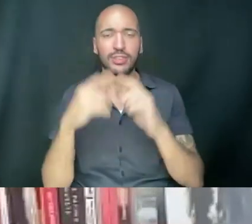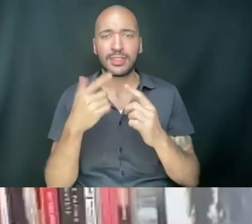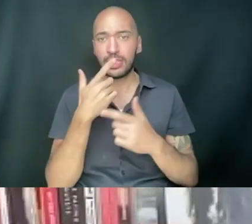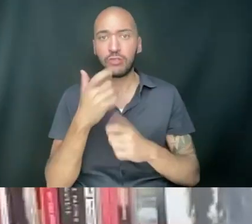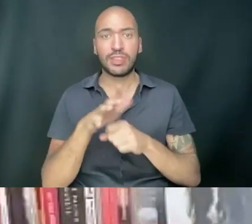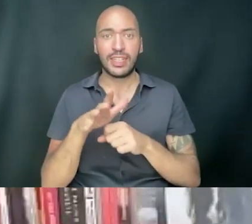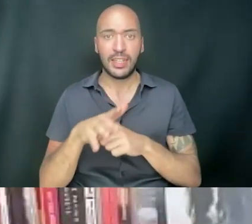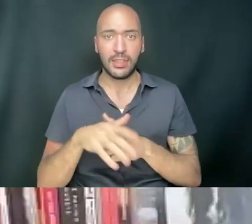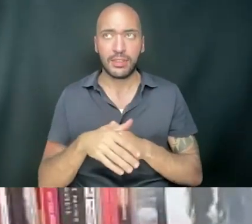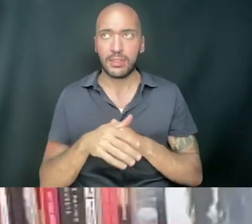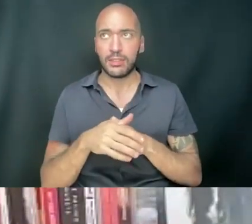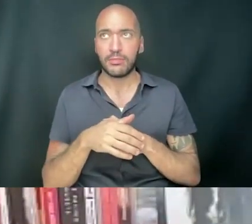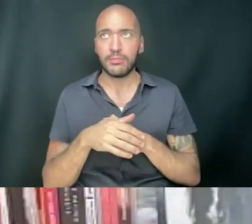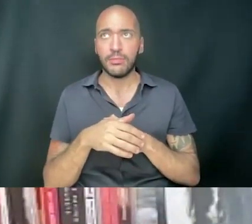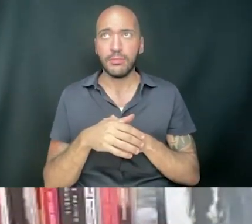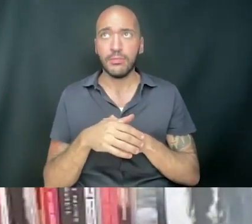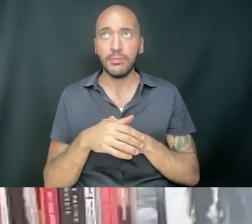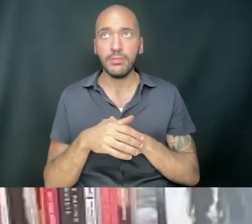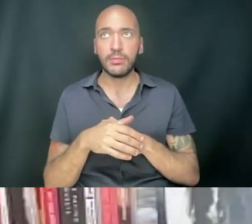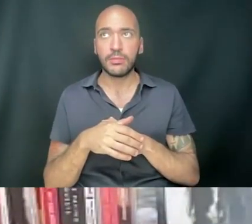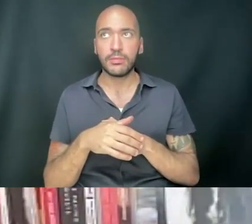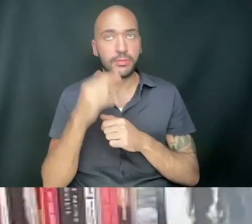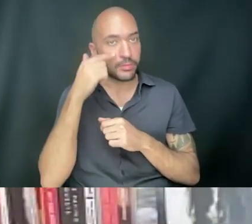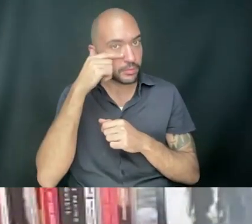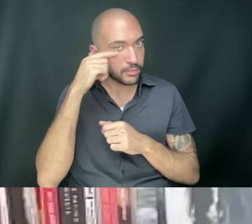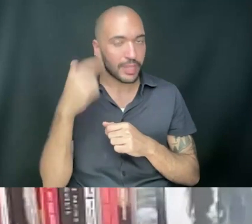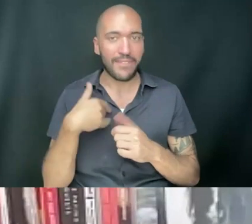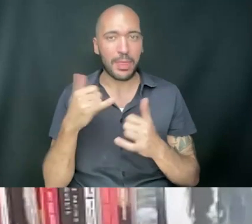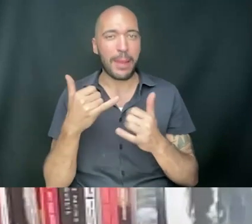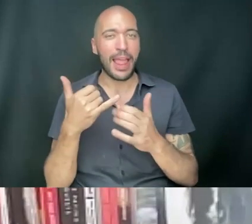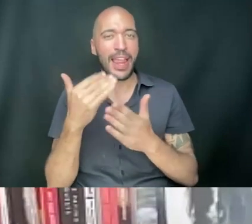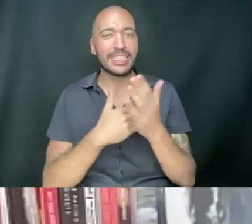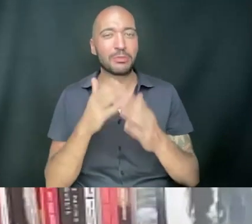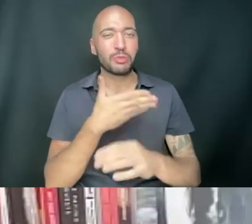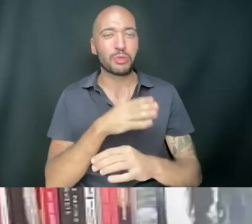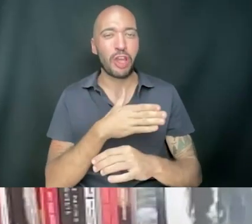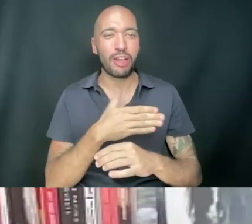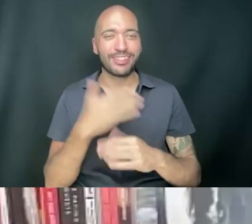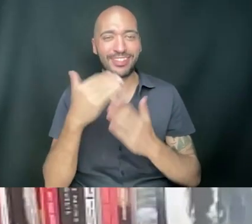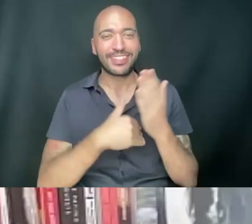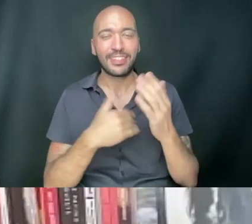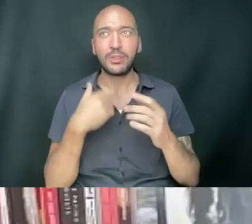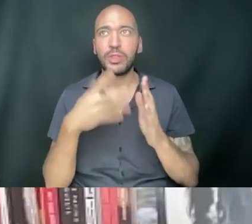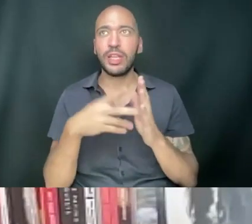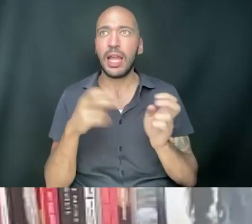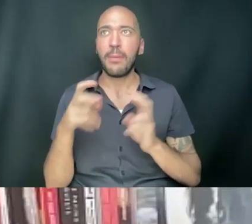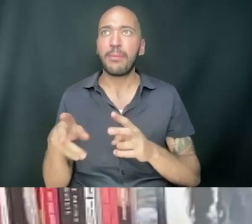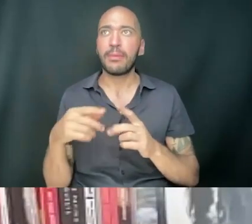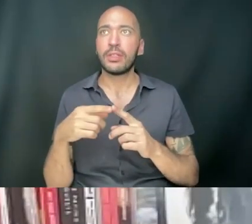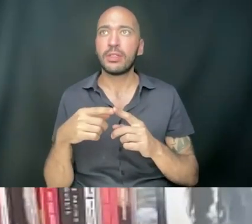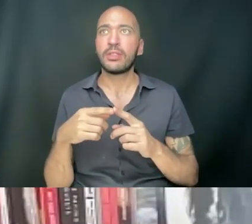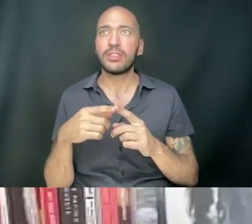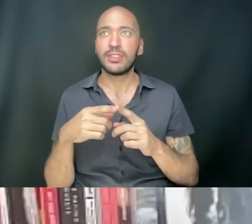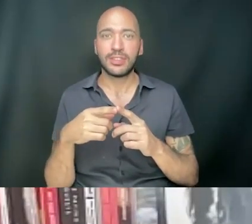Interestingly enough, I have this playlist that I'm going to share with you all. I'm going to copy what it was 12 students compiled,